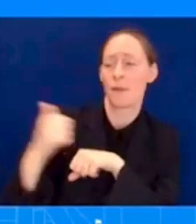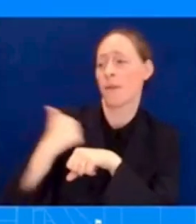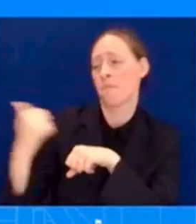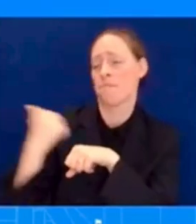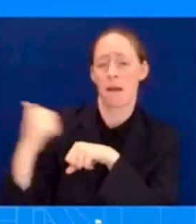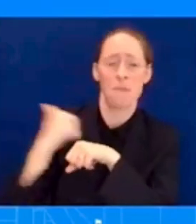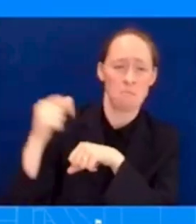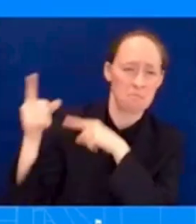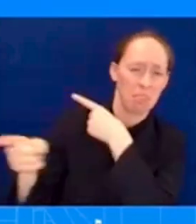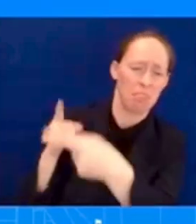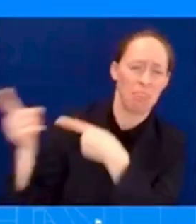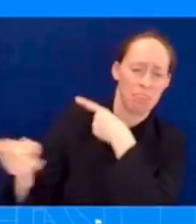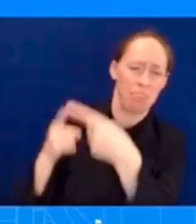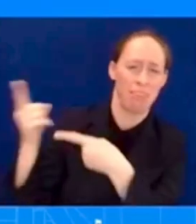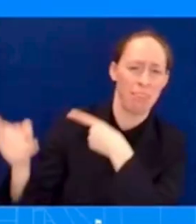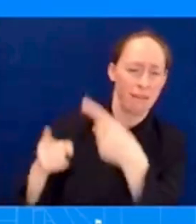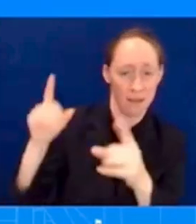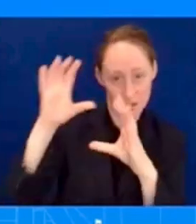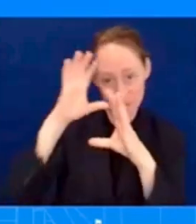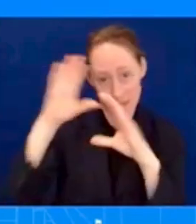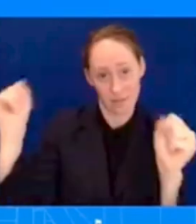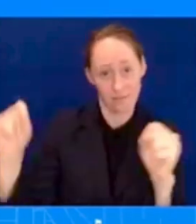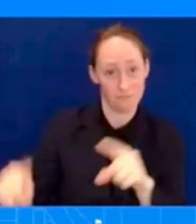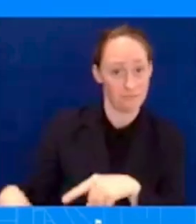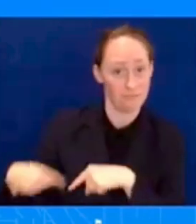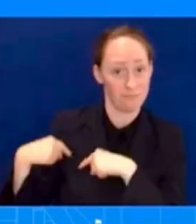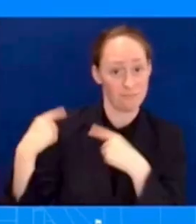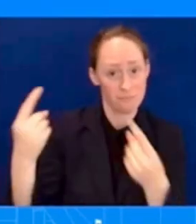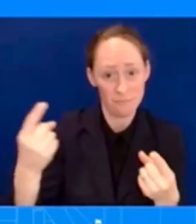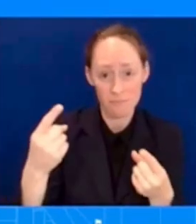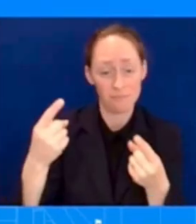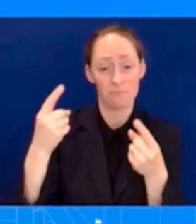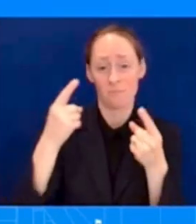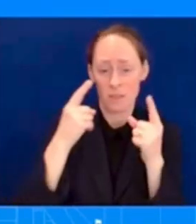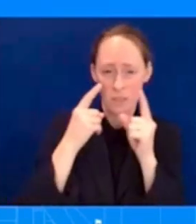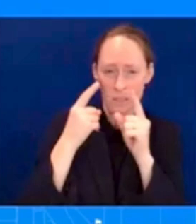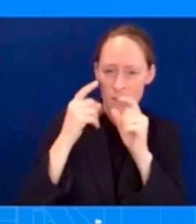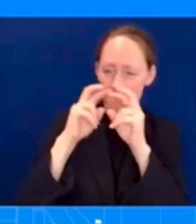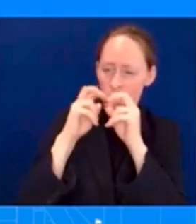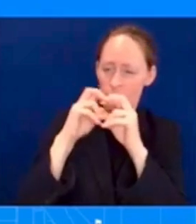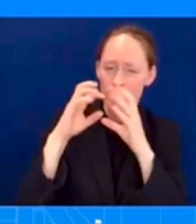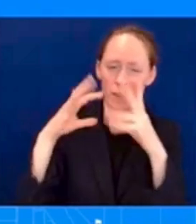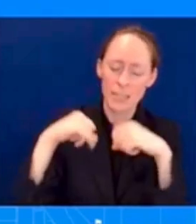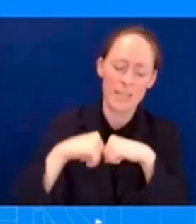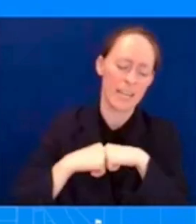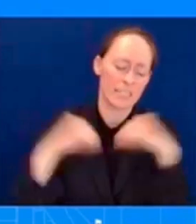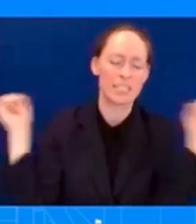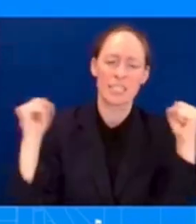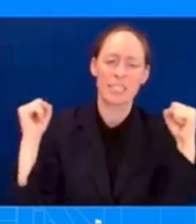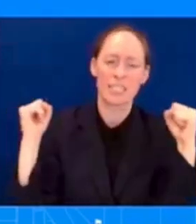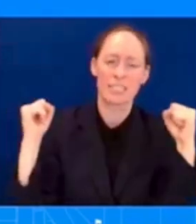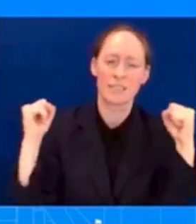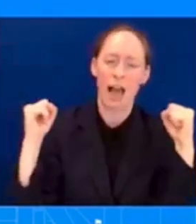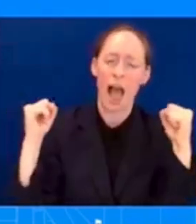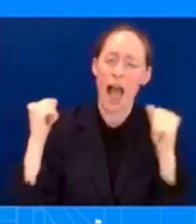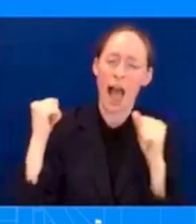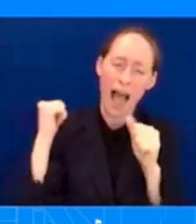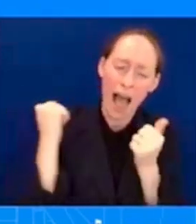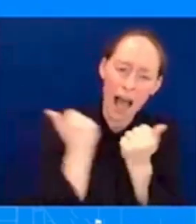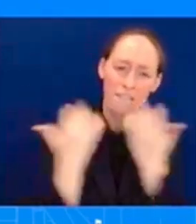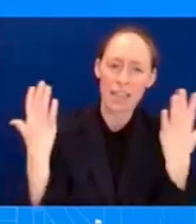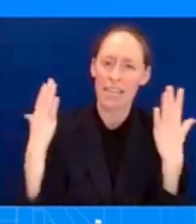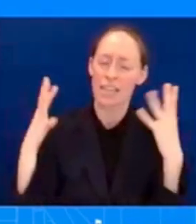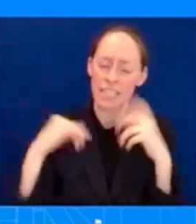investigating every single angle of this and looking for any evidence to back their